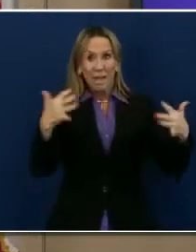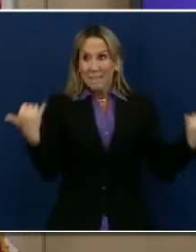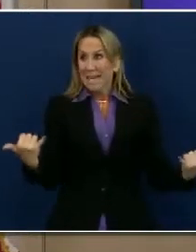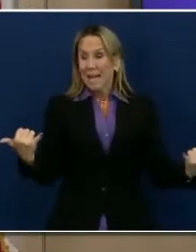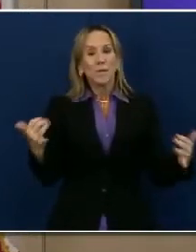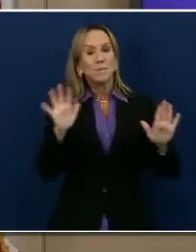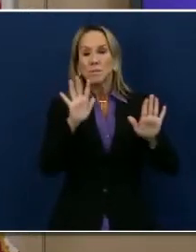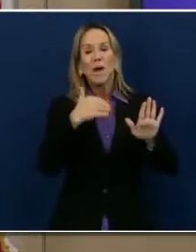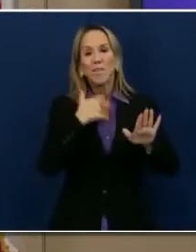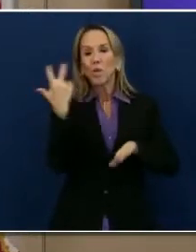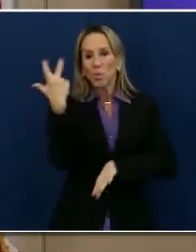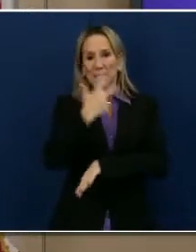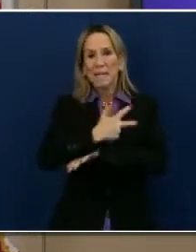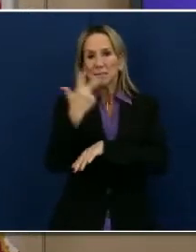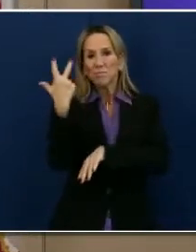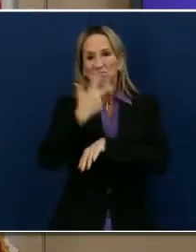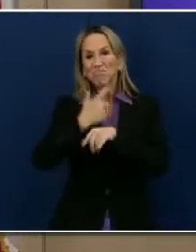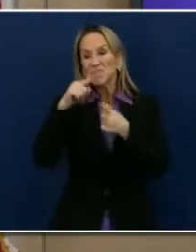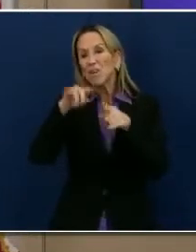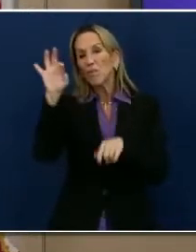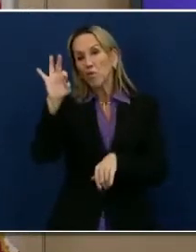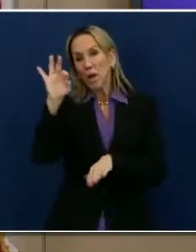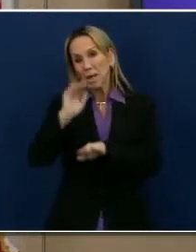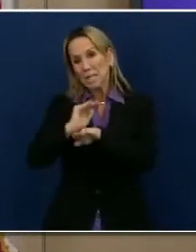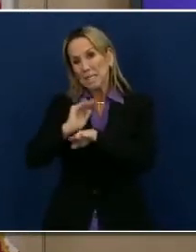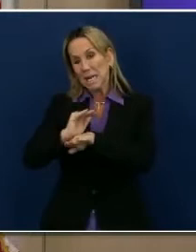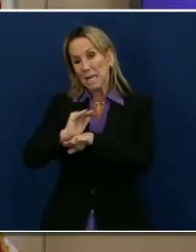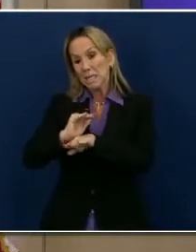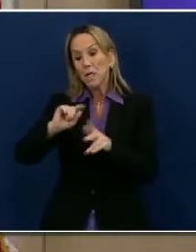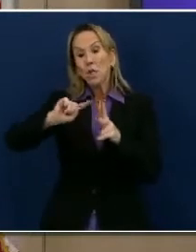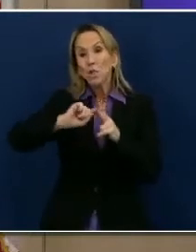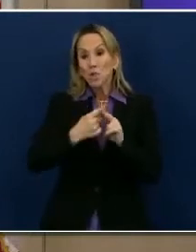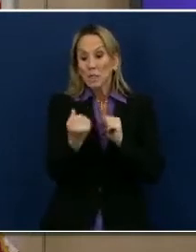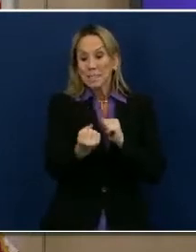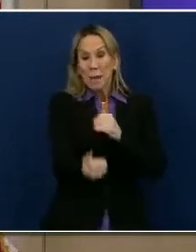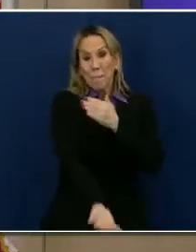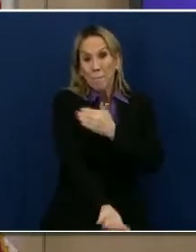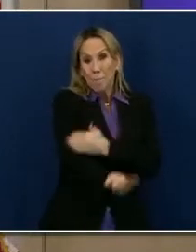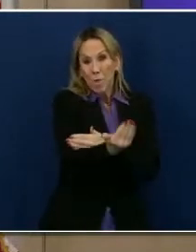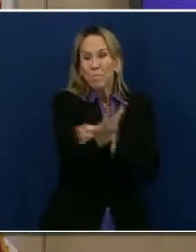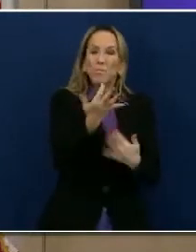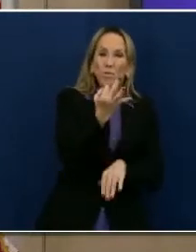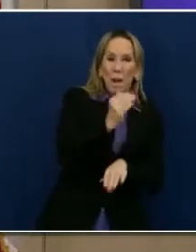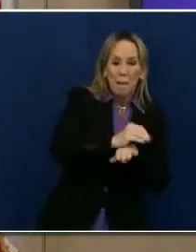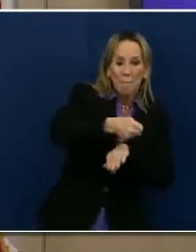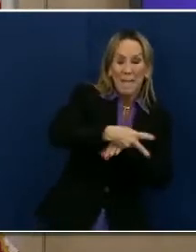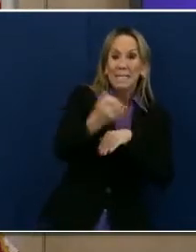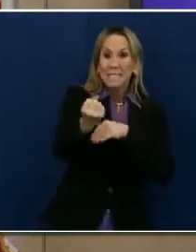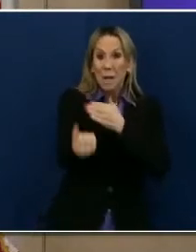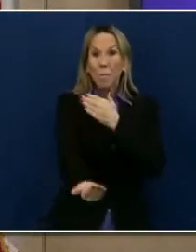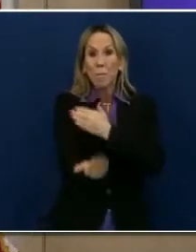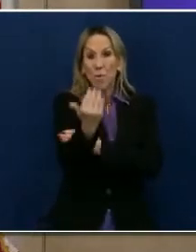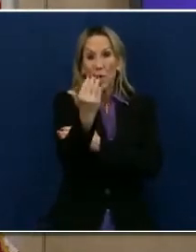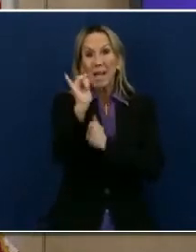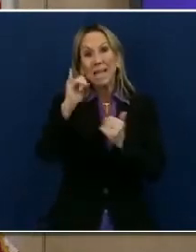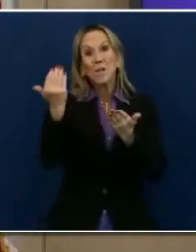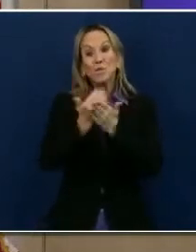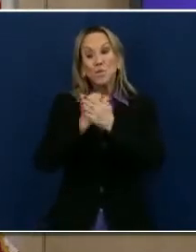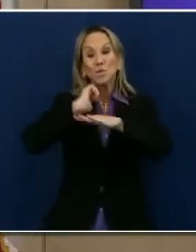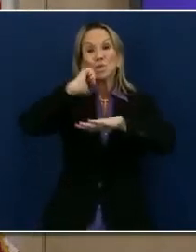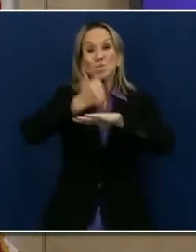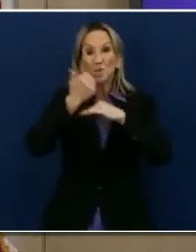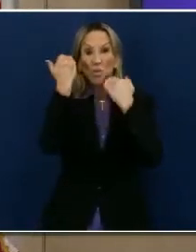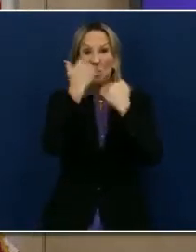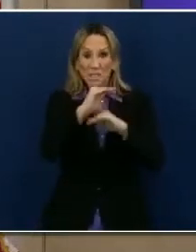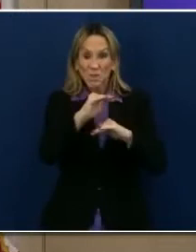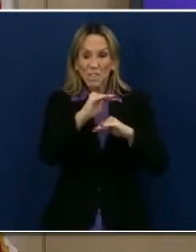Friday night, and then beginning Saturday morning at midnight, we will see those restrictions go into place. But I